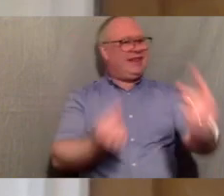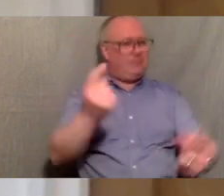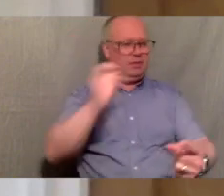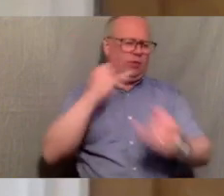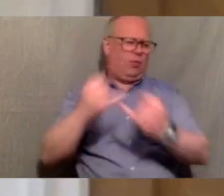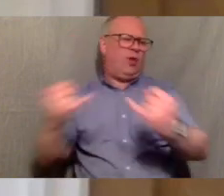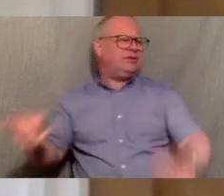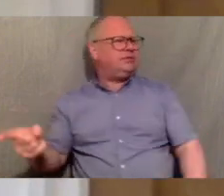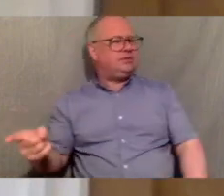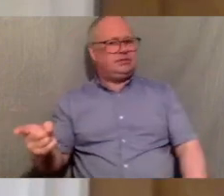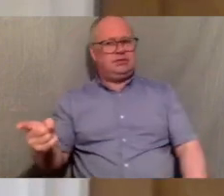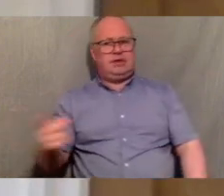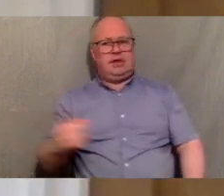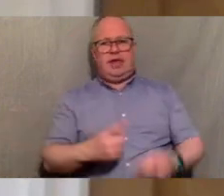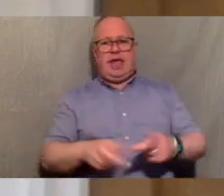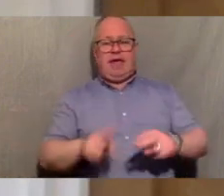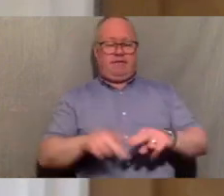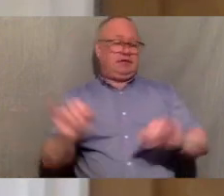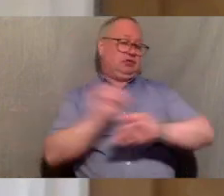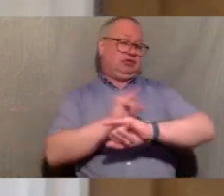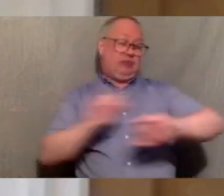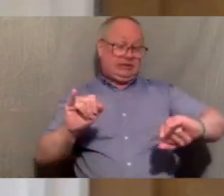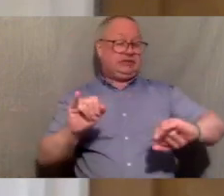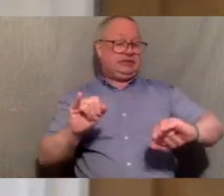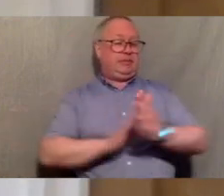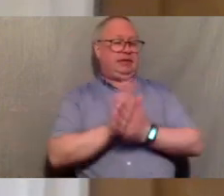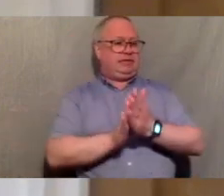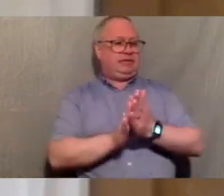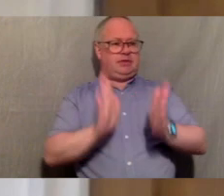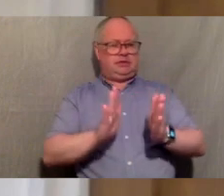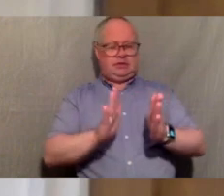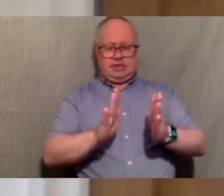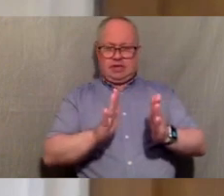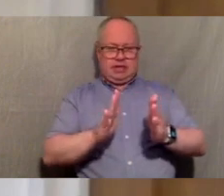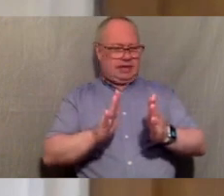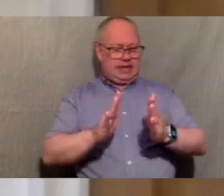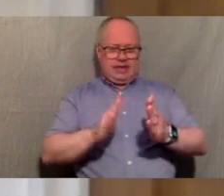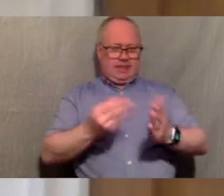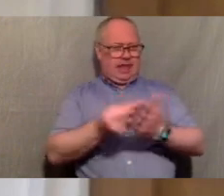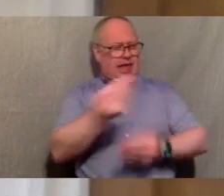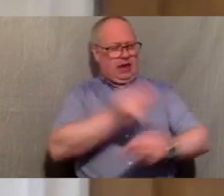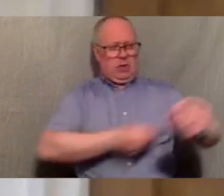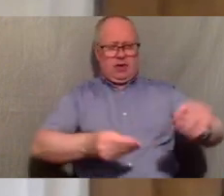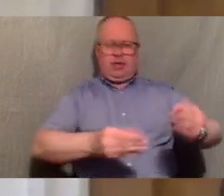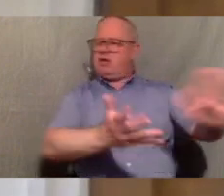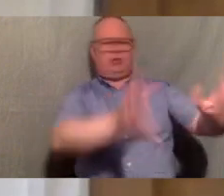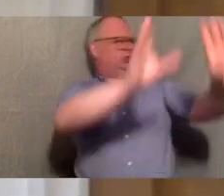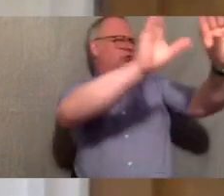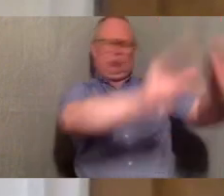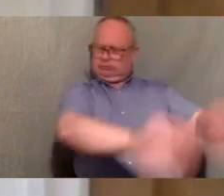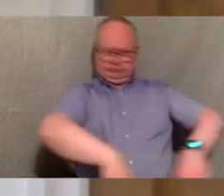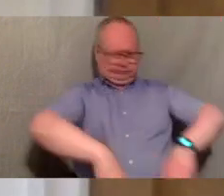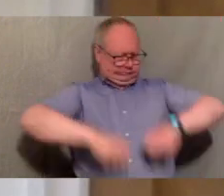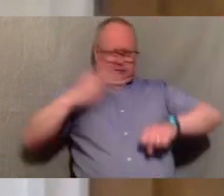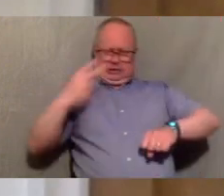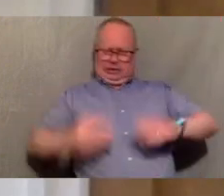um and dealing with this crisis requires a fundamental economic reset to build a world which puts people and the planet ahead of corporate privilege and